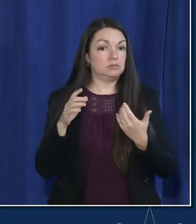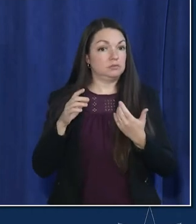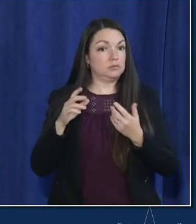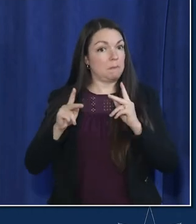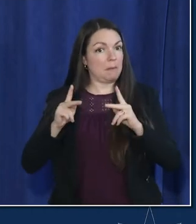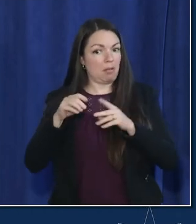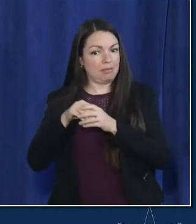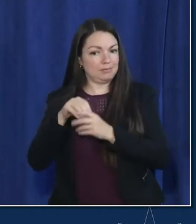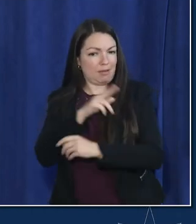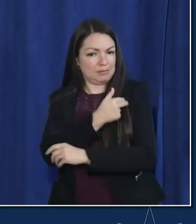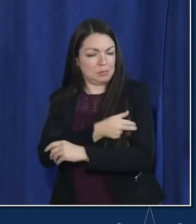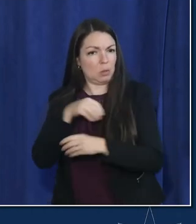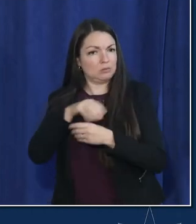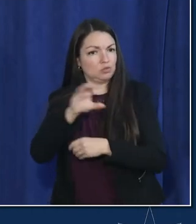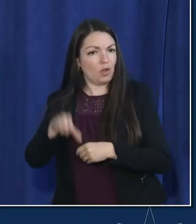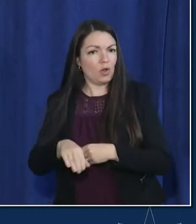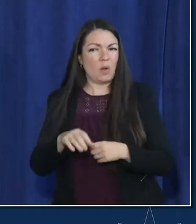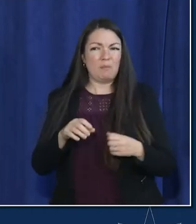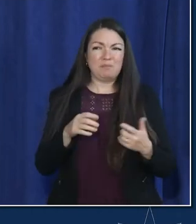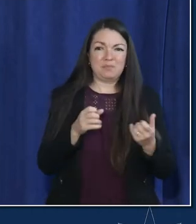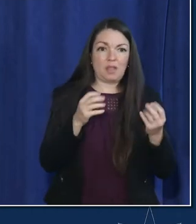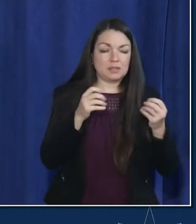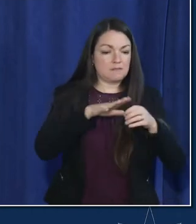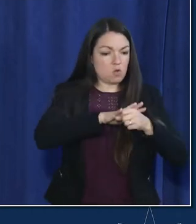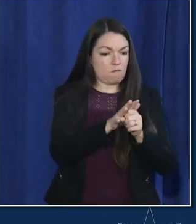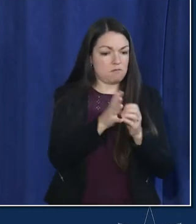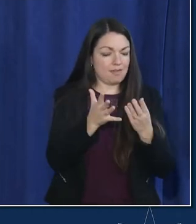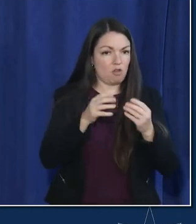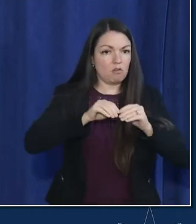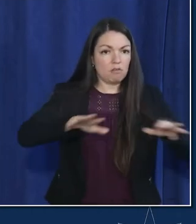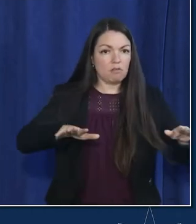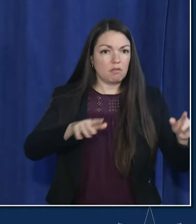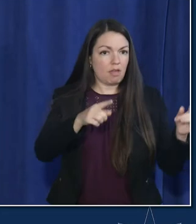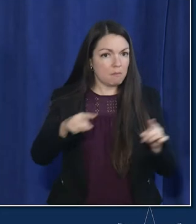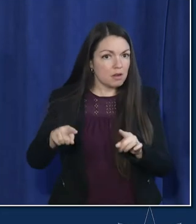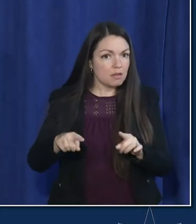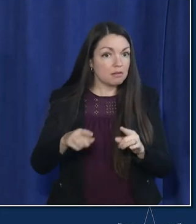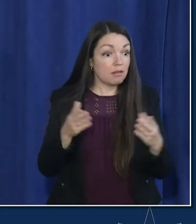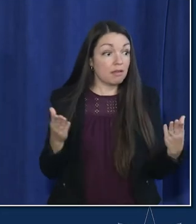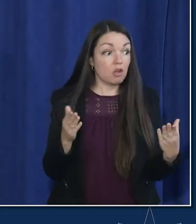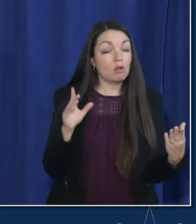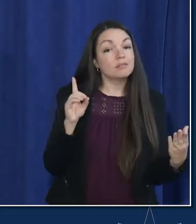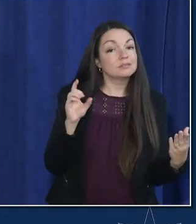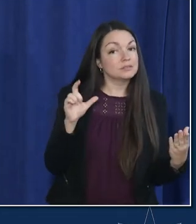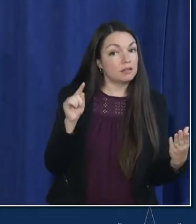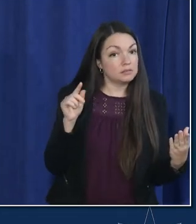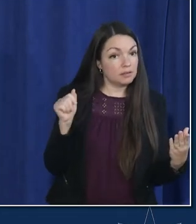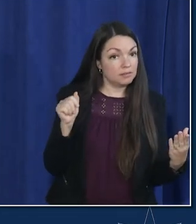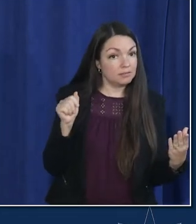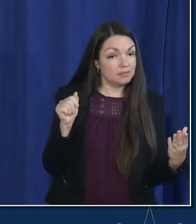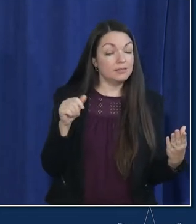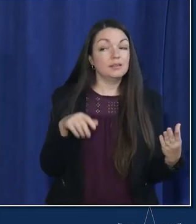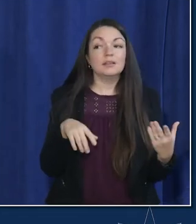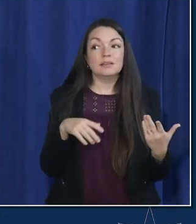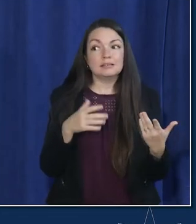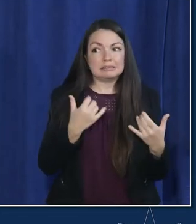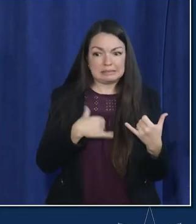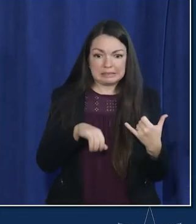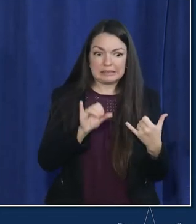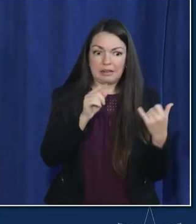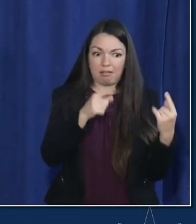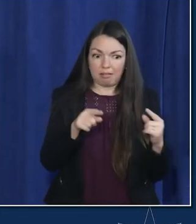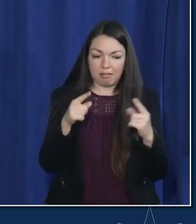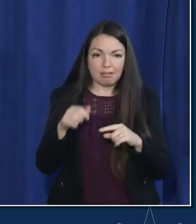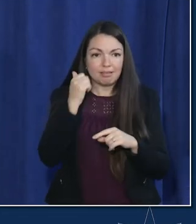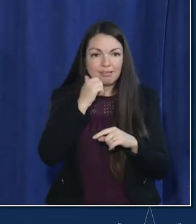and all of that here is the delta variant it is not the omicron variant if we can get